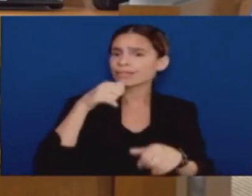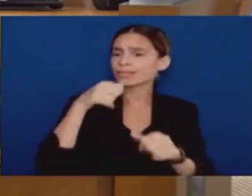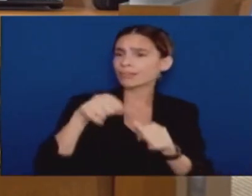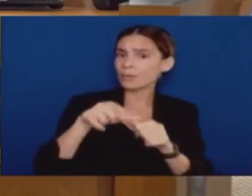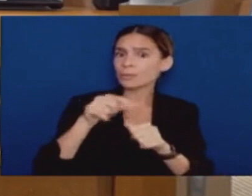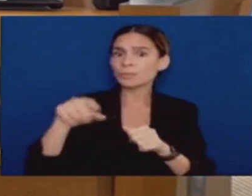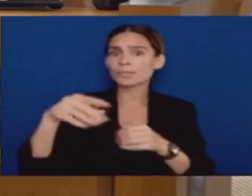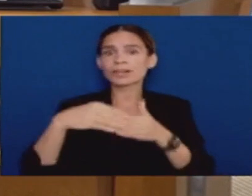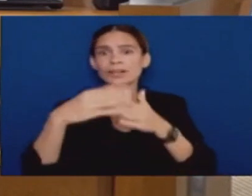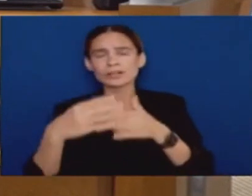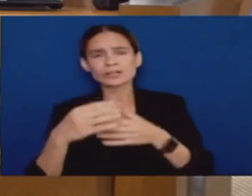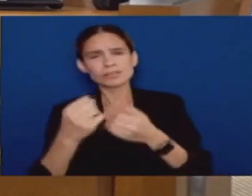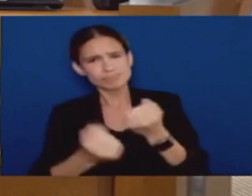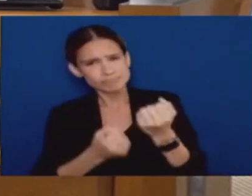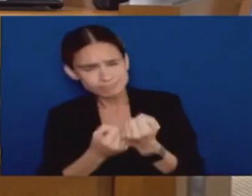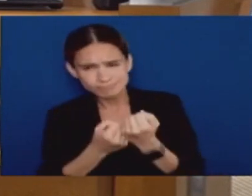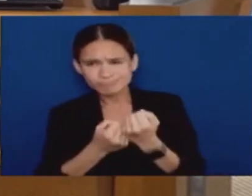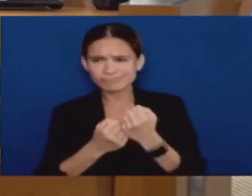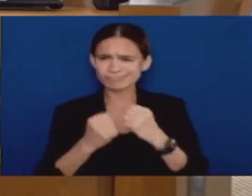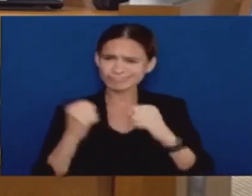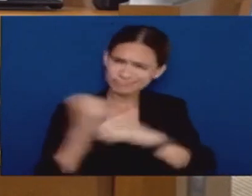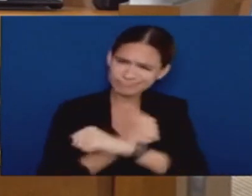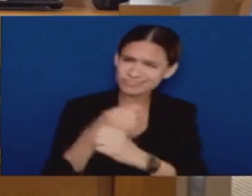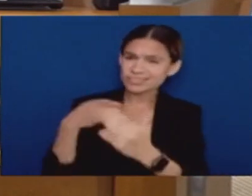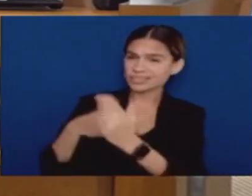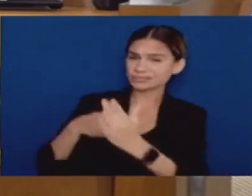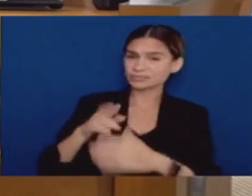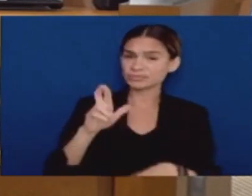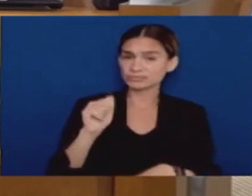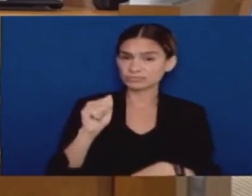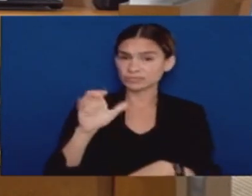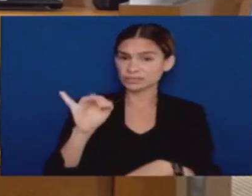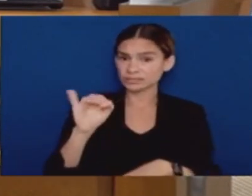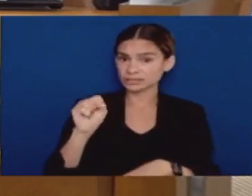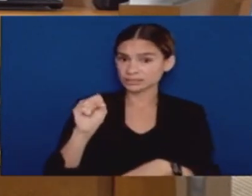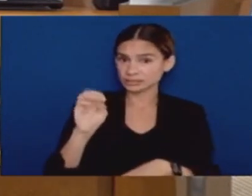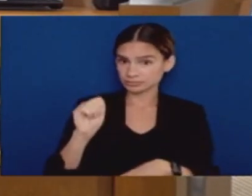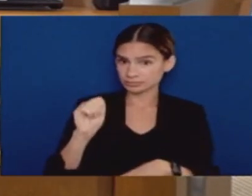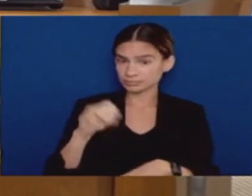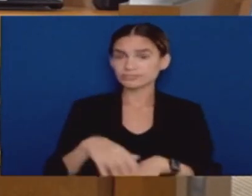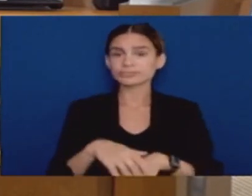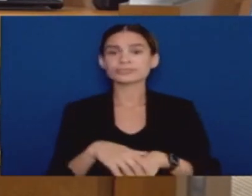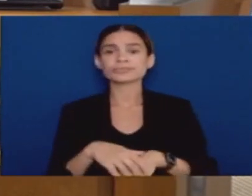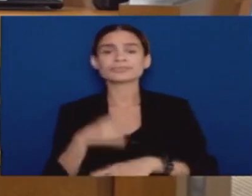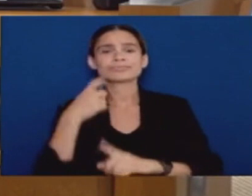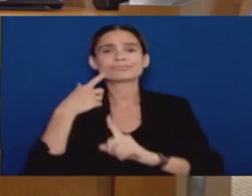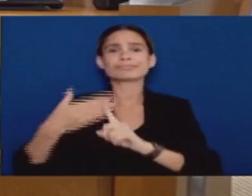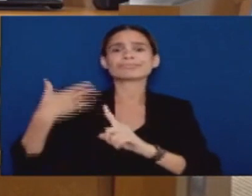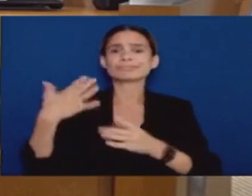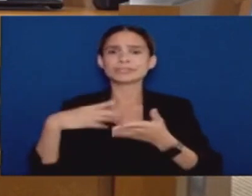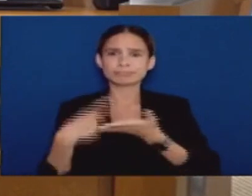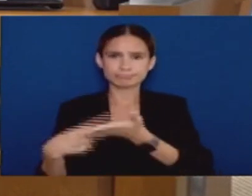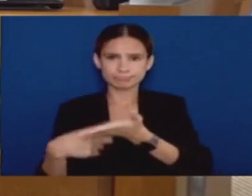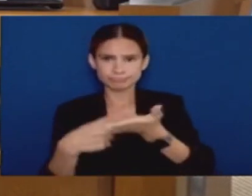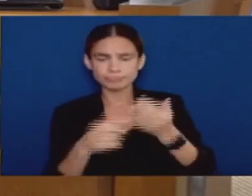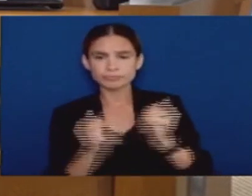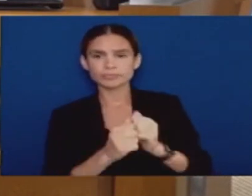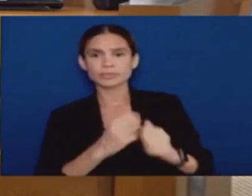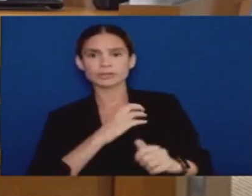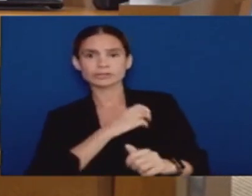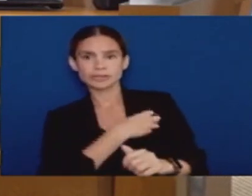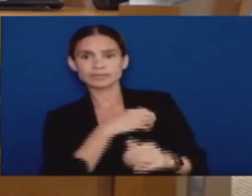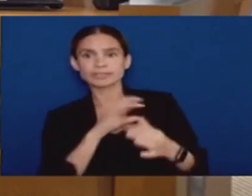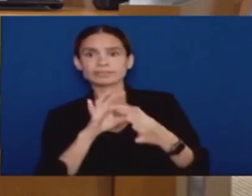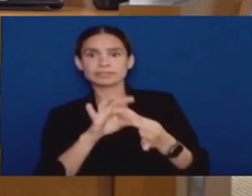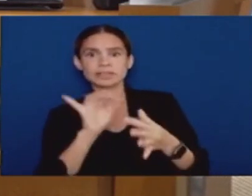Now, I've had a preliminary conversation with our Sheriff on these policy proposals and quite frankly, I'm very proud of our